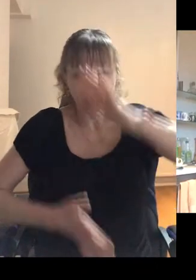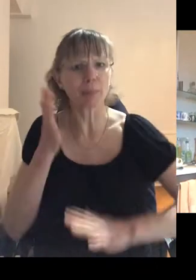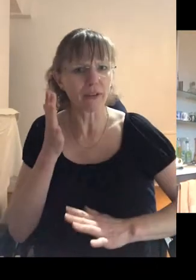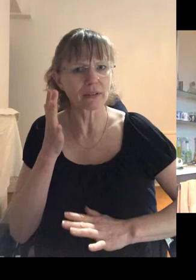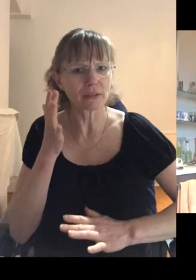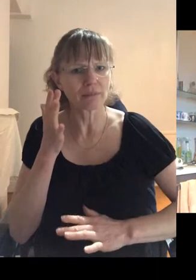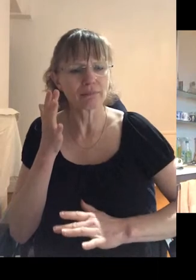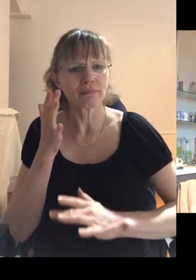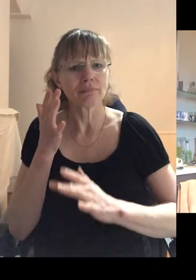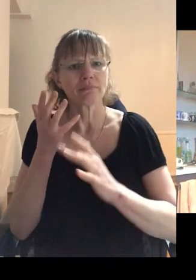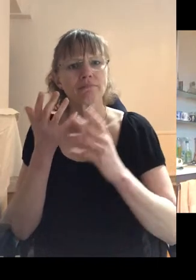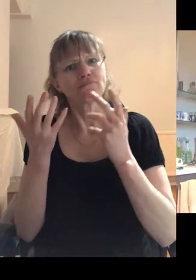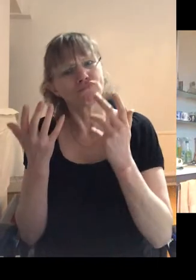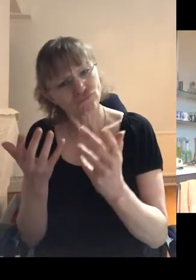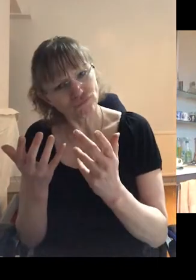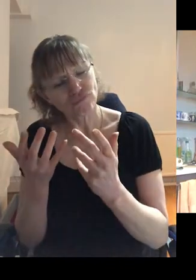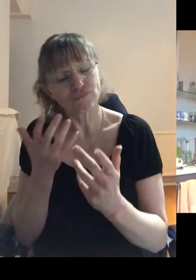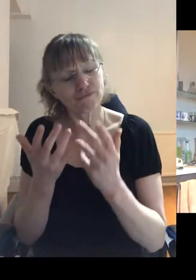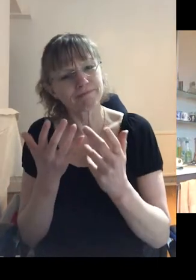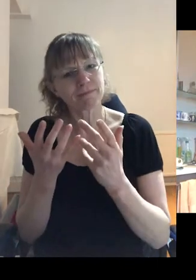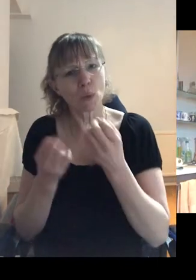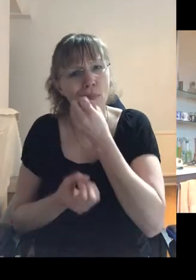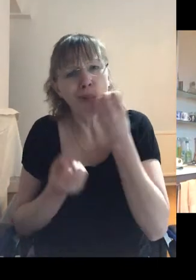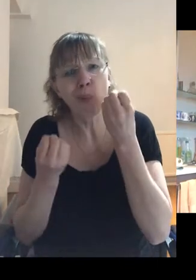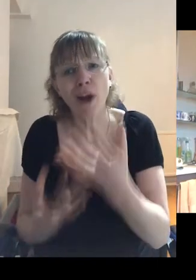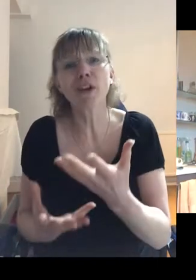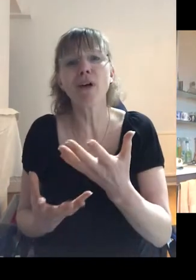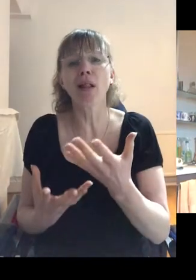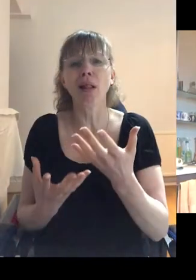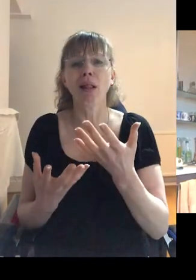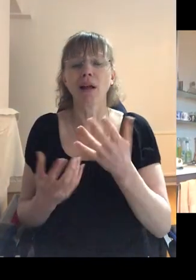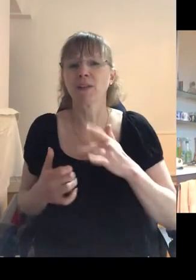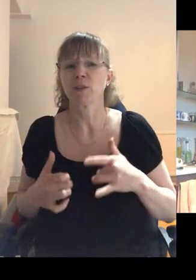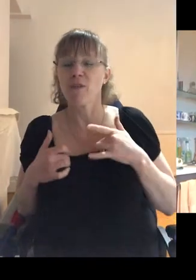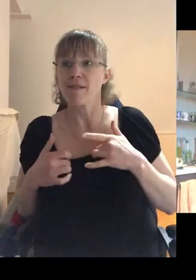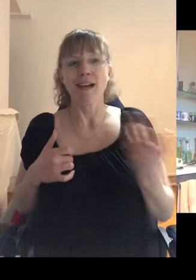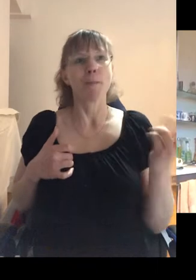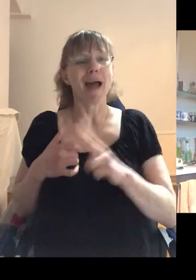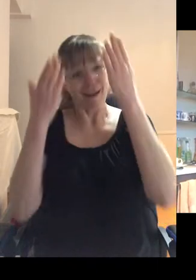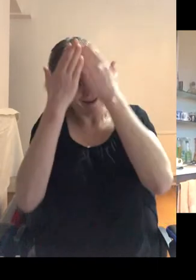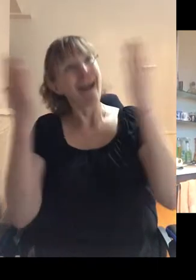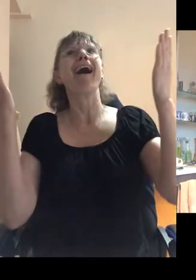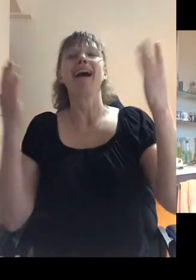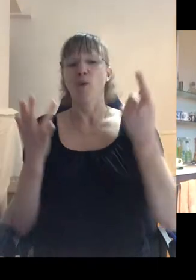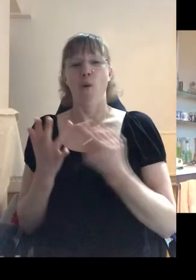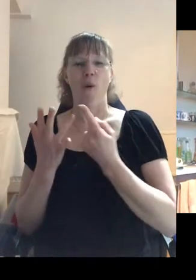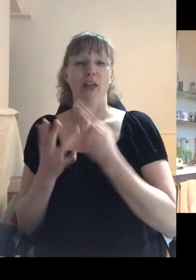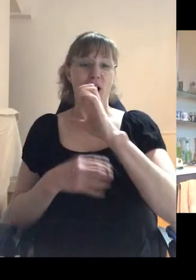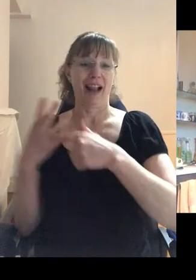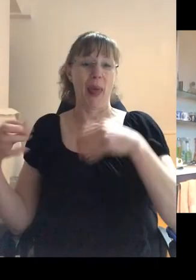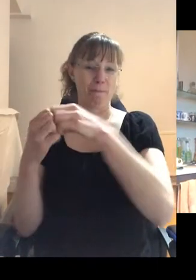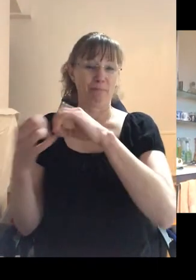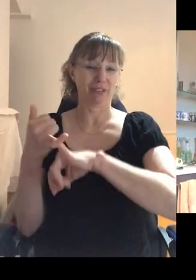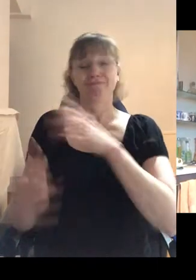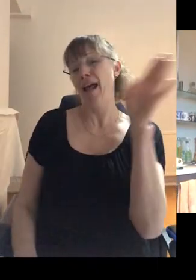so, you know, it was, it was wonderful to feel like I was back in heaven and the various other clubs and listening